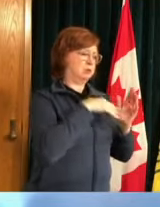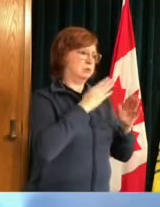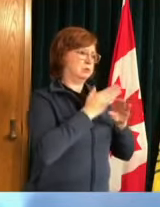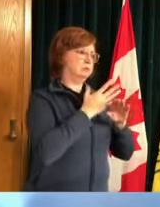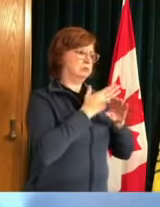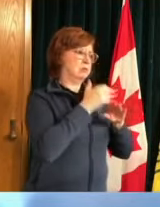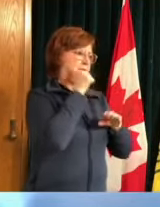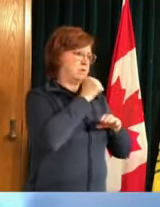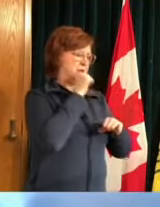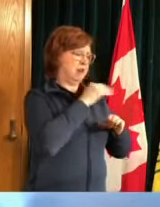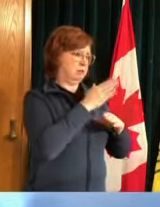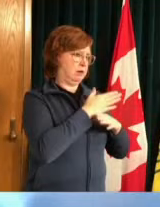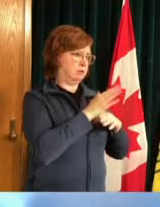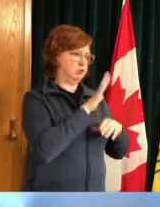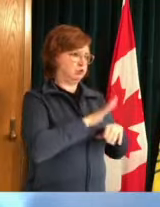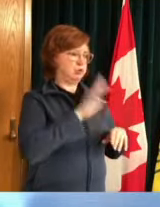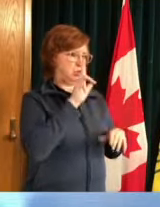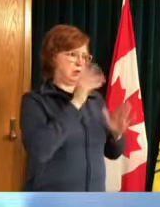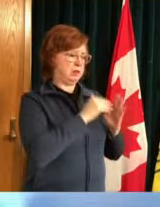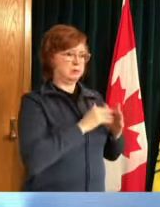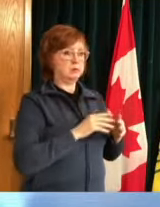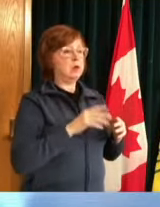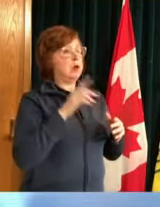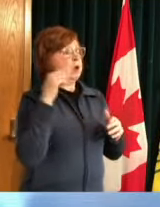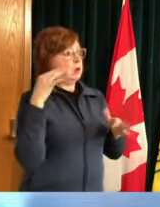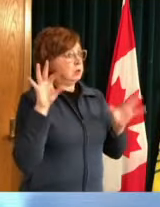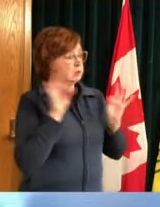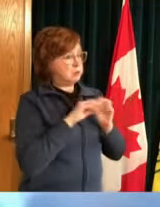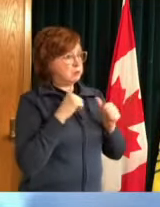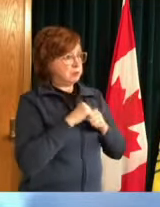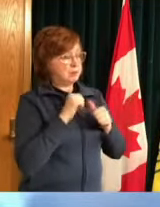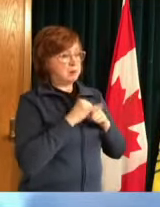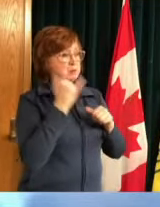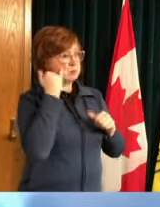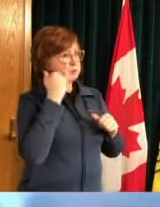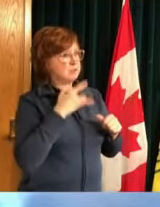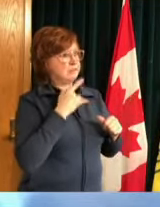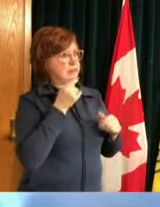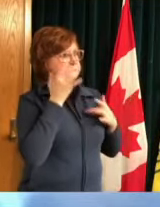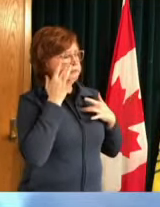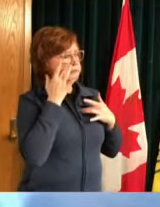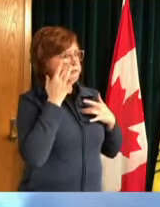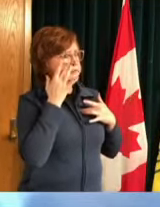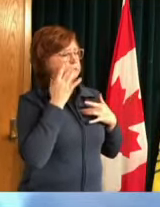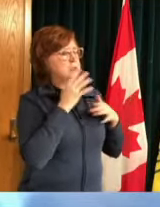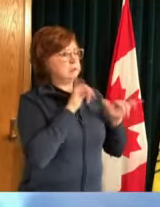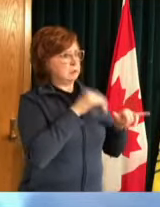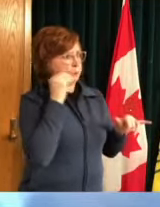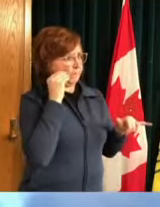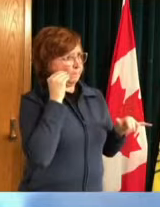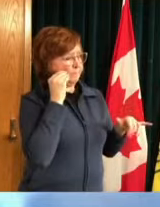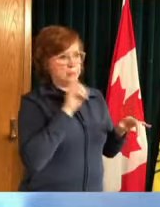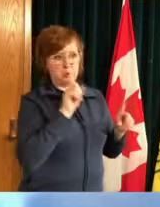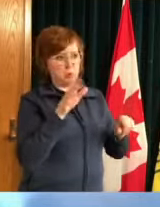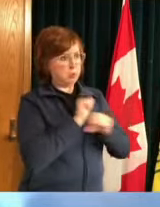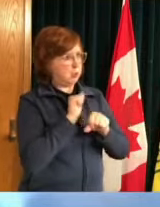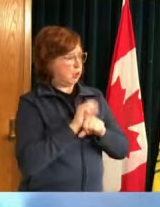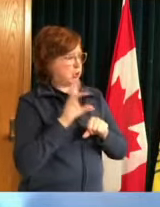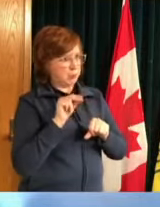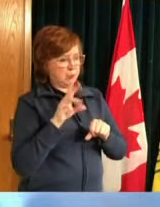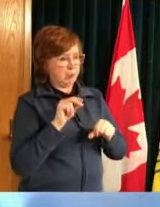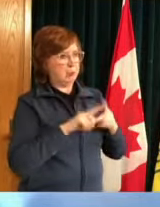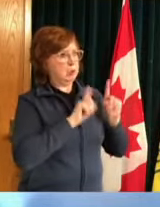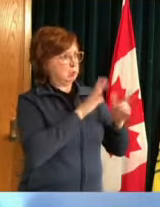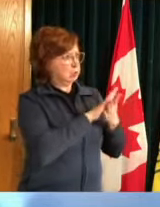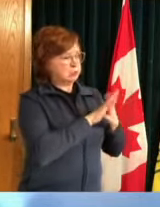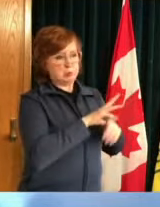isolating not going to work or school getting tested and that quickly informs who your contacts are having the